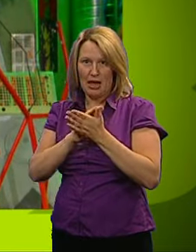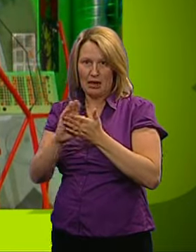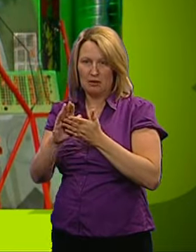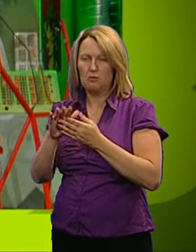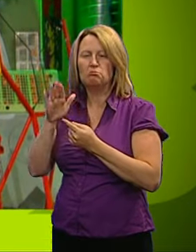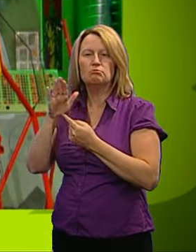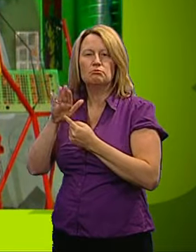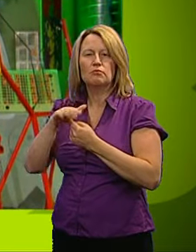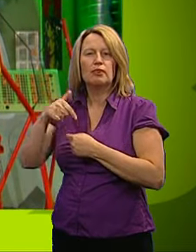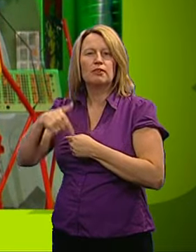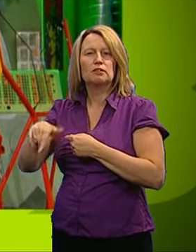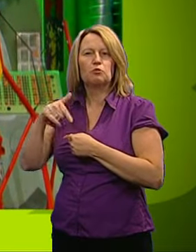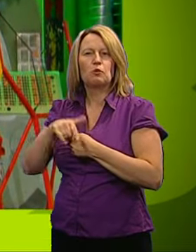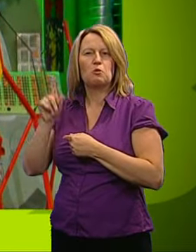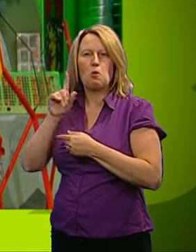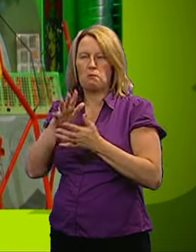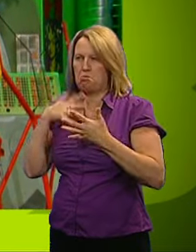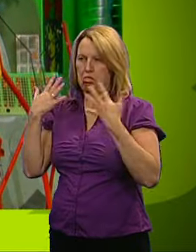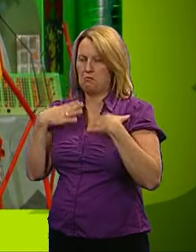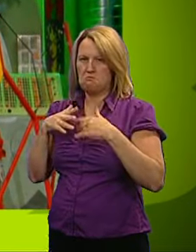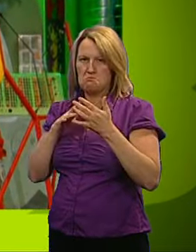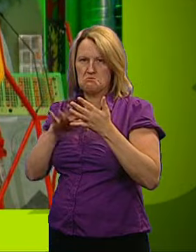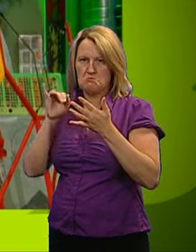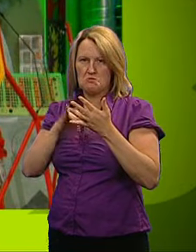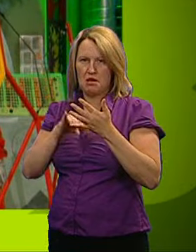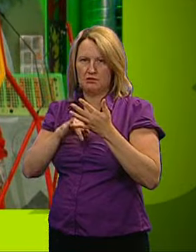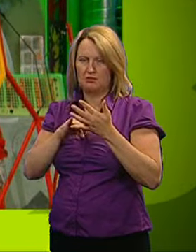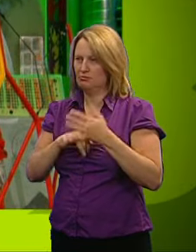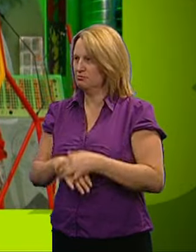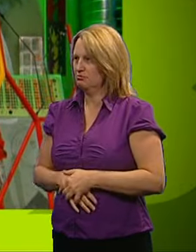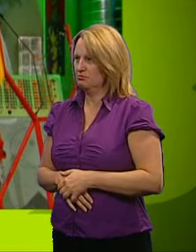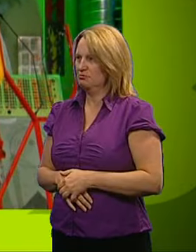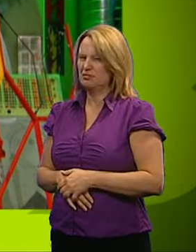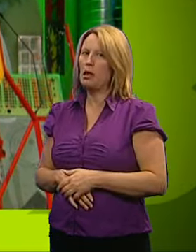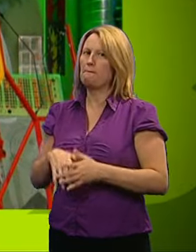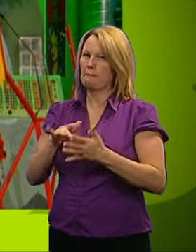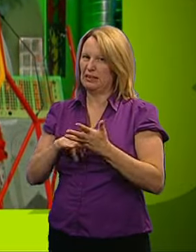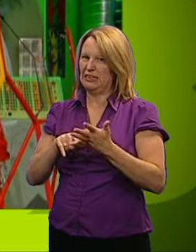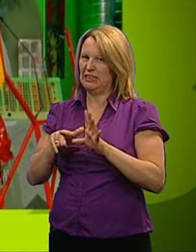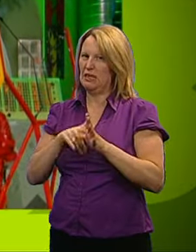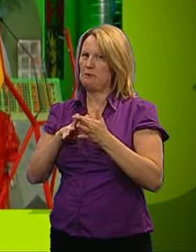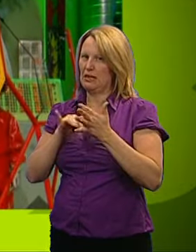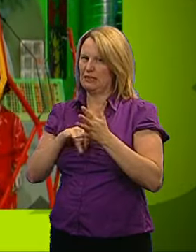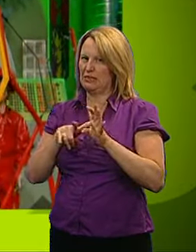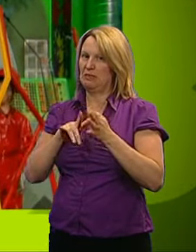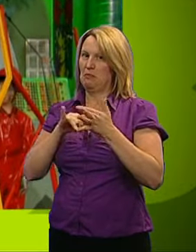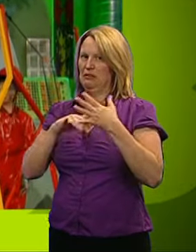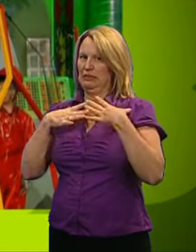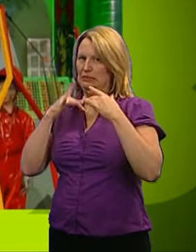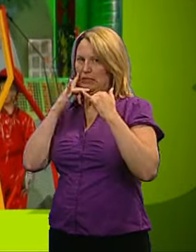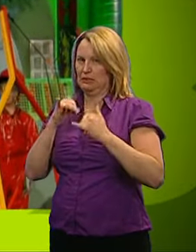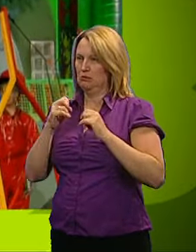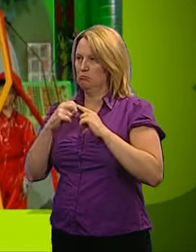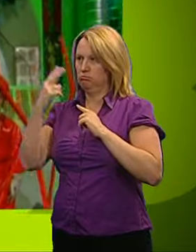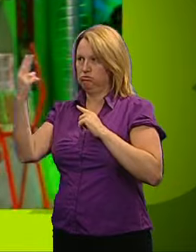week's moggy-moggy mess... I mean, messy, messy, mess test is the gungee bungee. Teams, you've got to use these catapults to fire prize